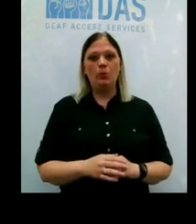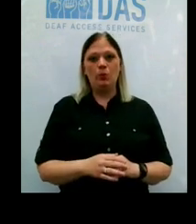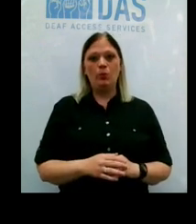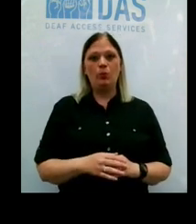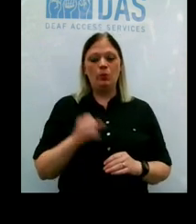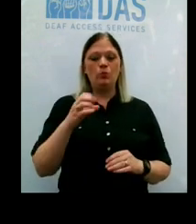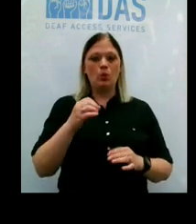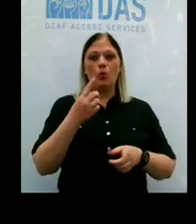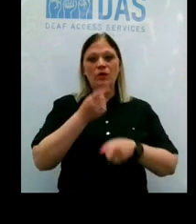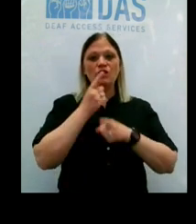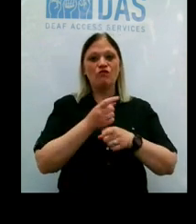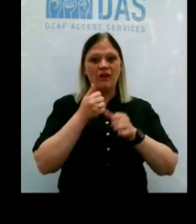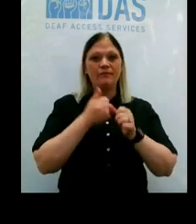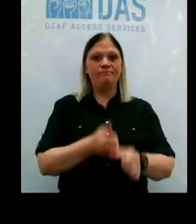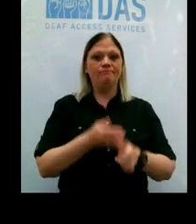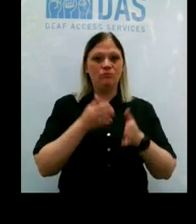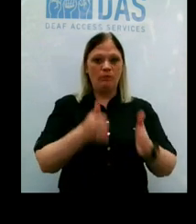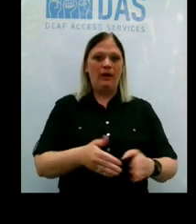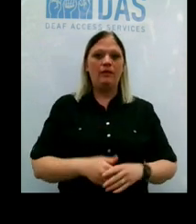on the right track.